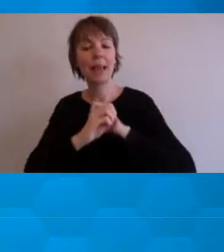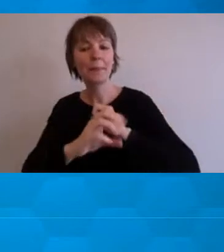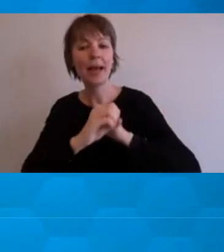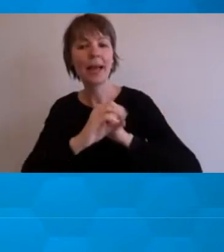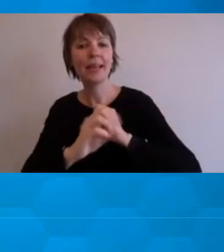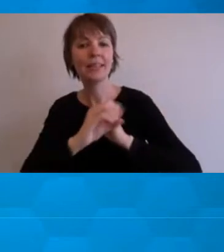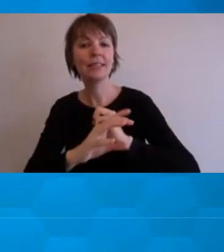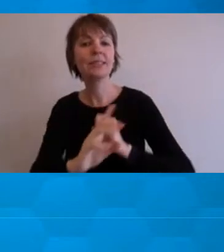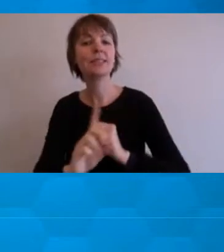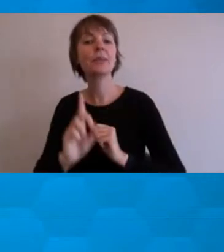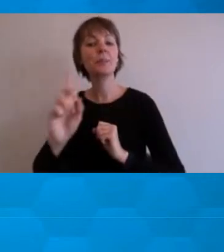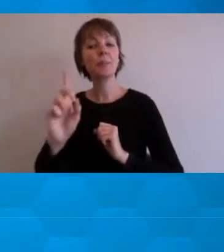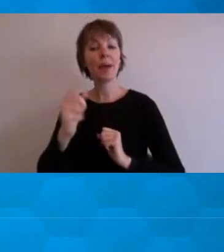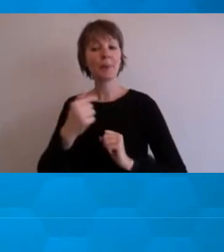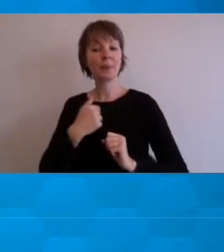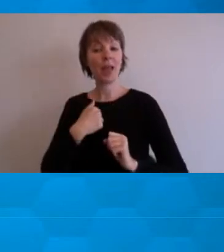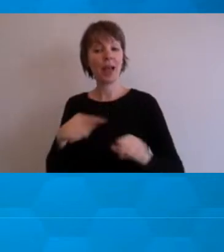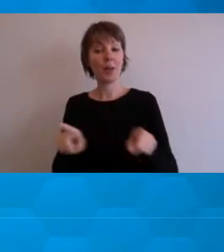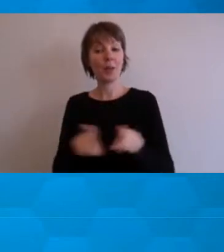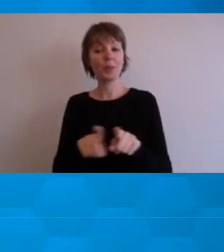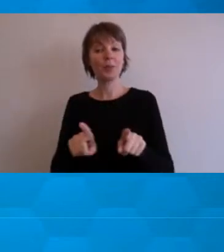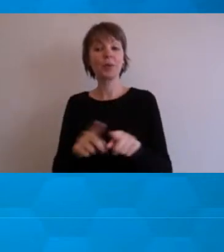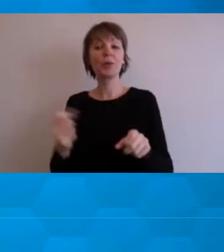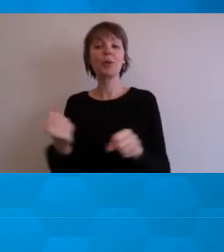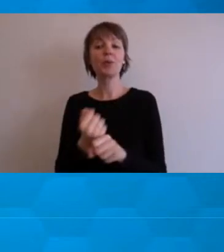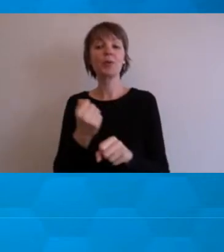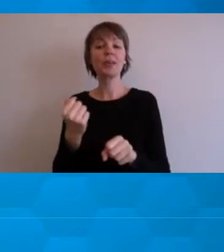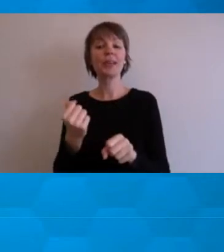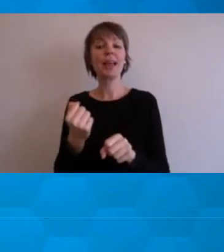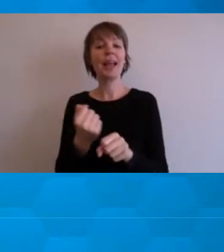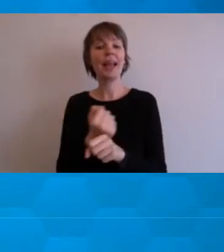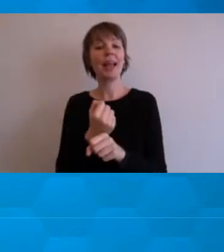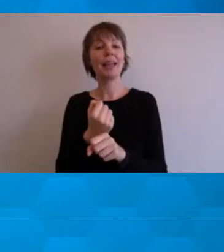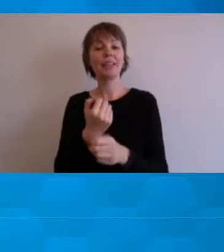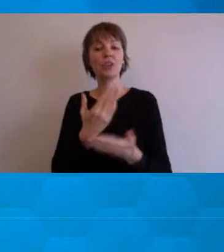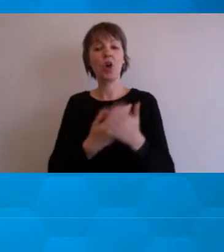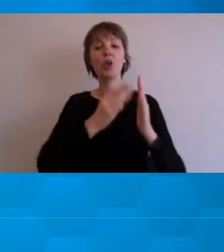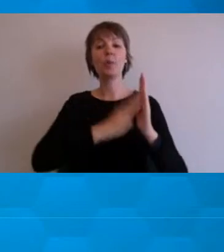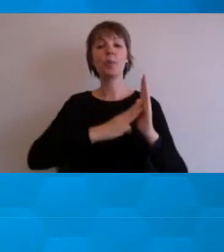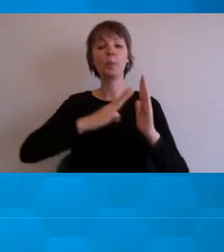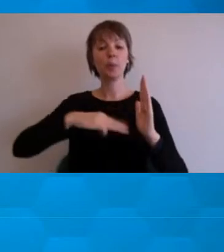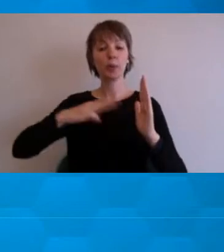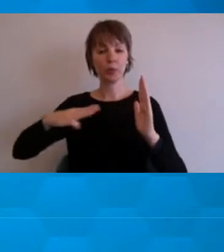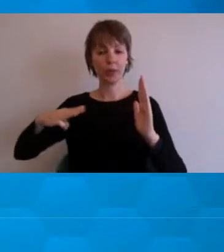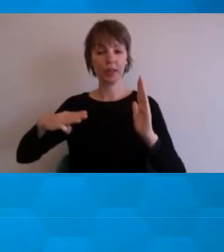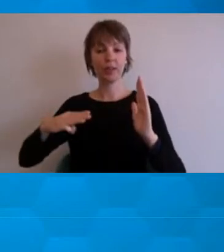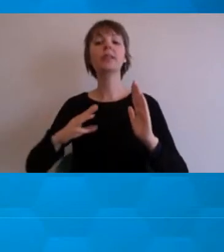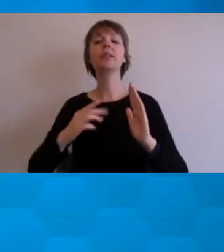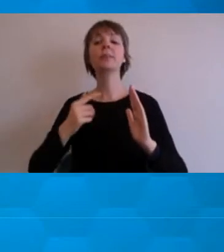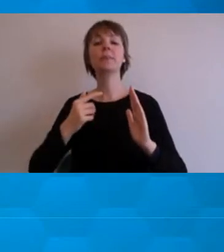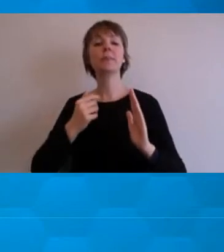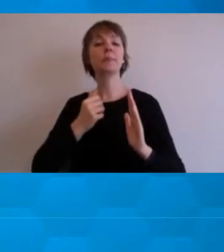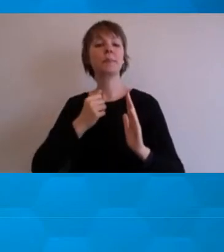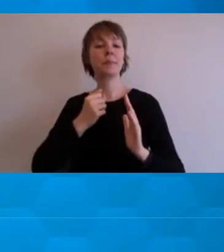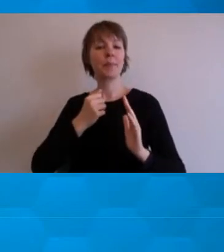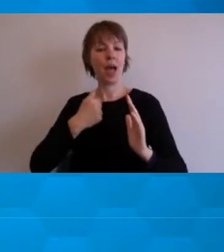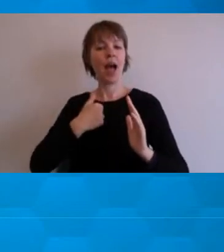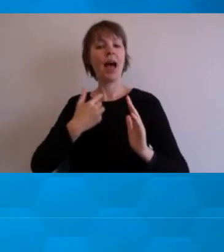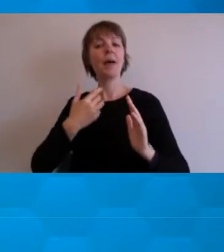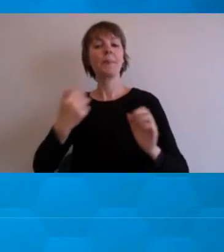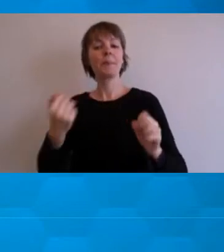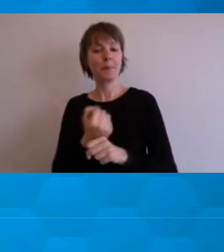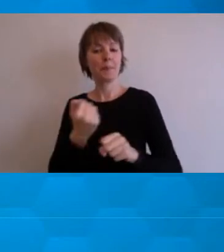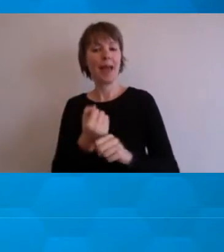was I've created and introduced on my Moodle. So basically a section, my name is Deborah, so it's Dr. D,